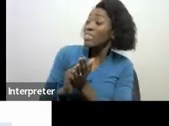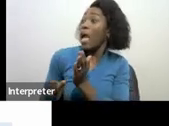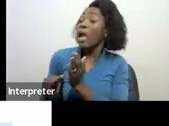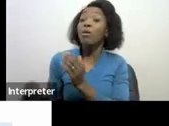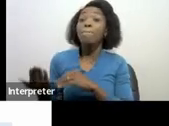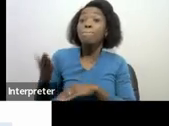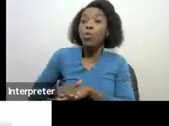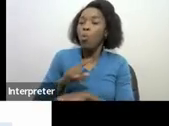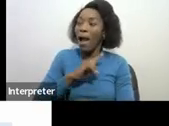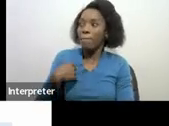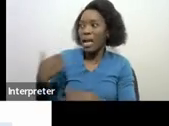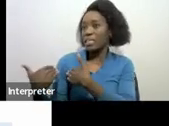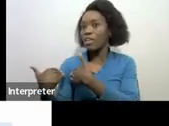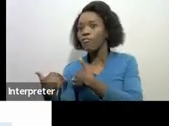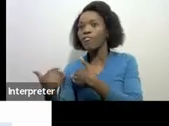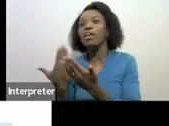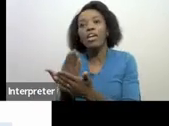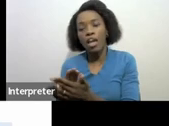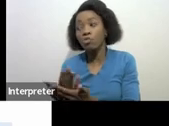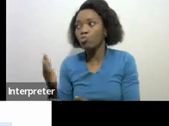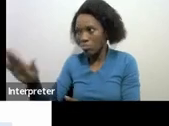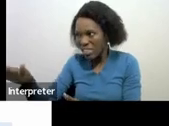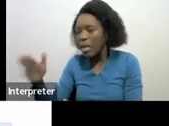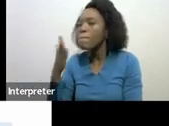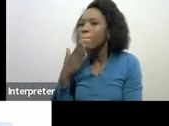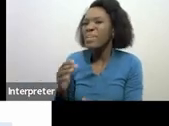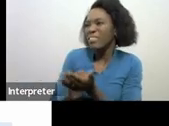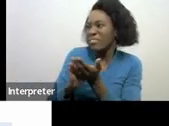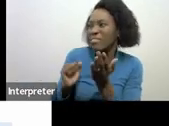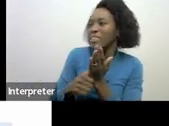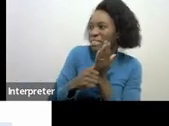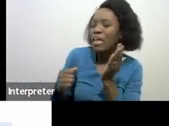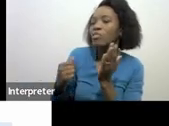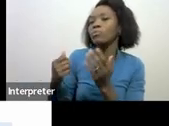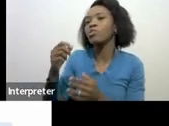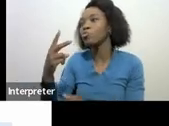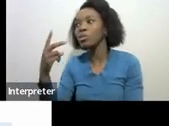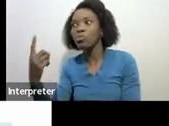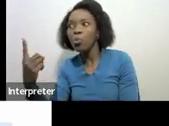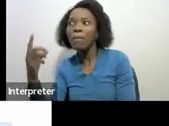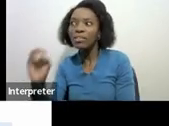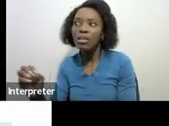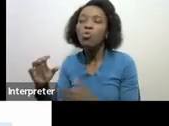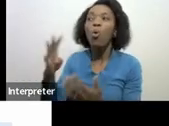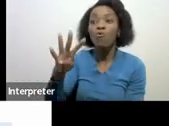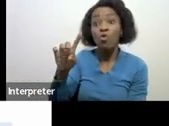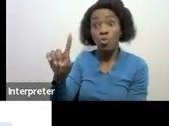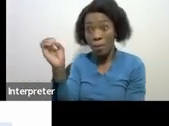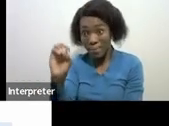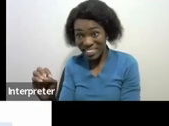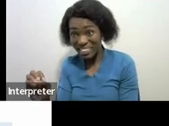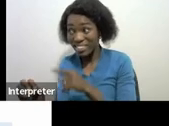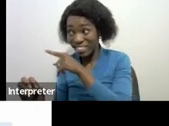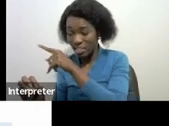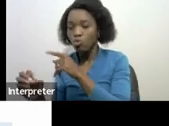safe you can advise agent B to say that could you please text me at 25% or 1% and then they will withhold